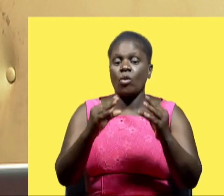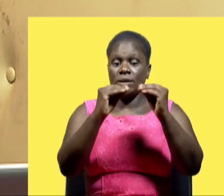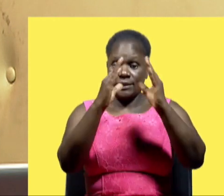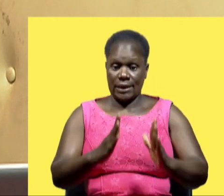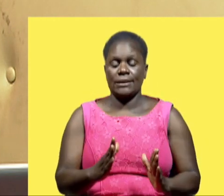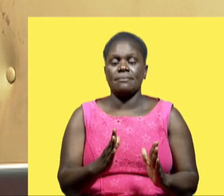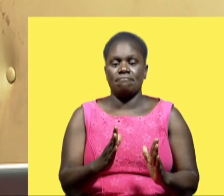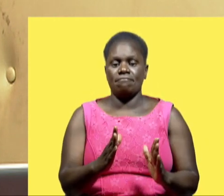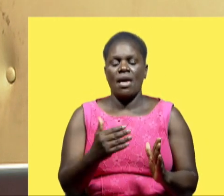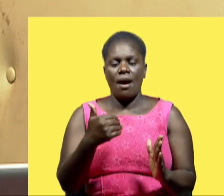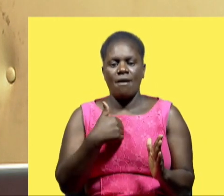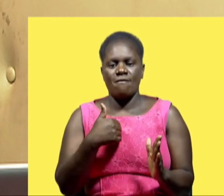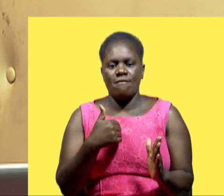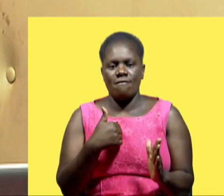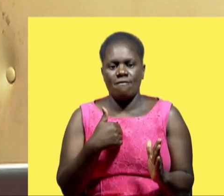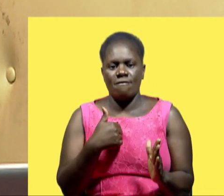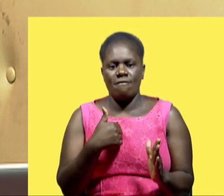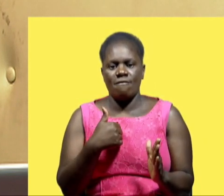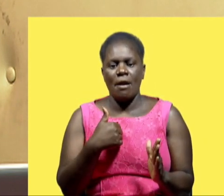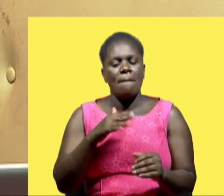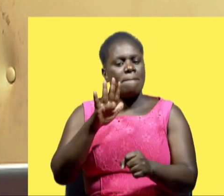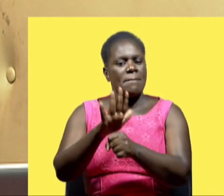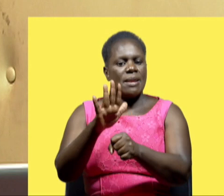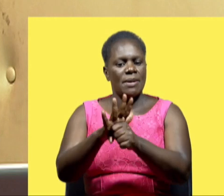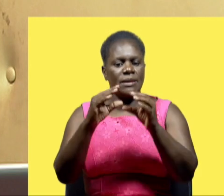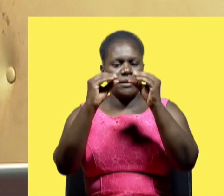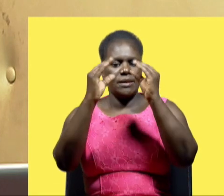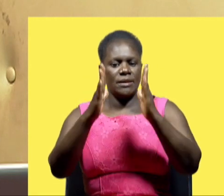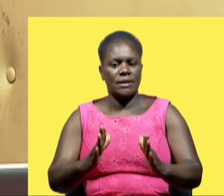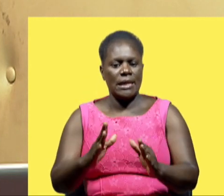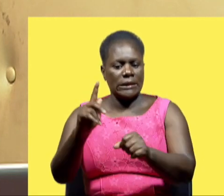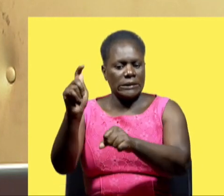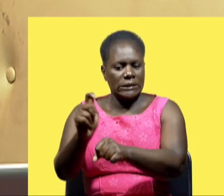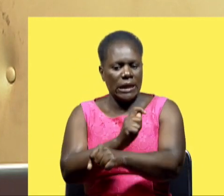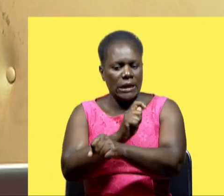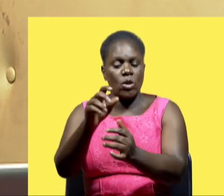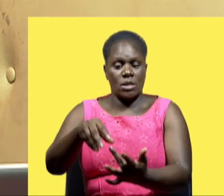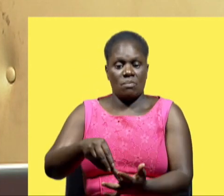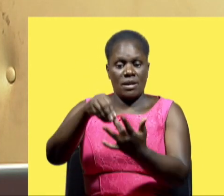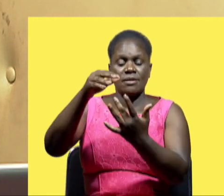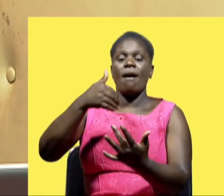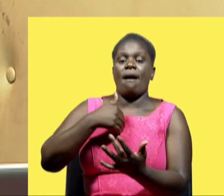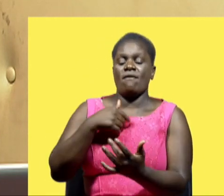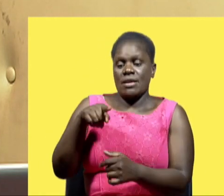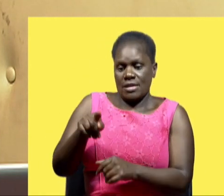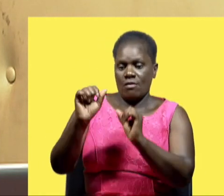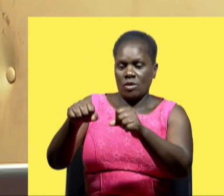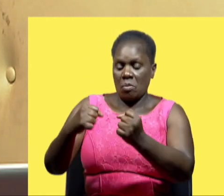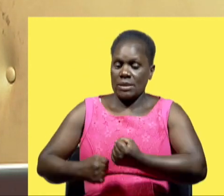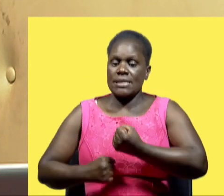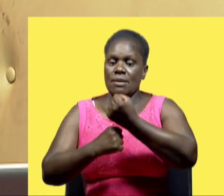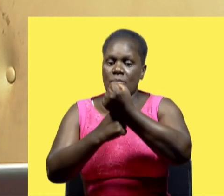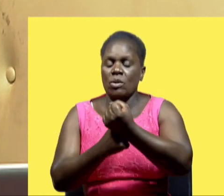in terms of teachers we have quite a number of teachers who have undergone specialized training so that